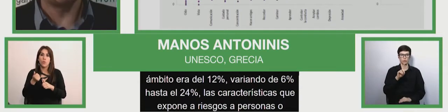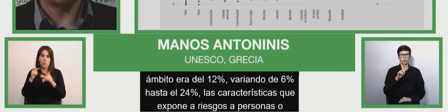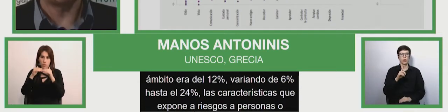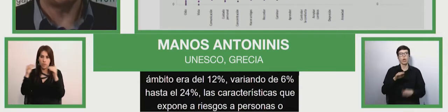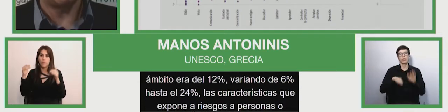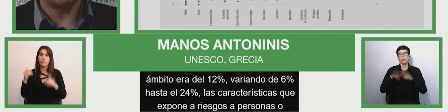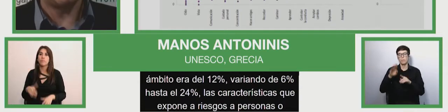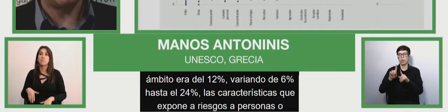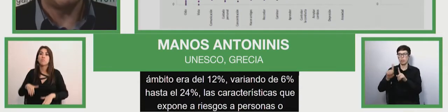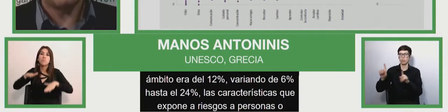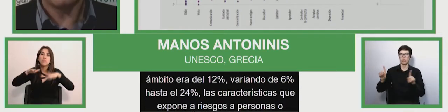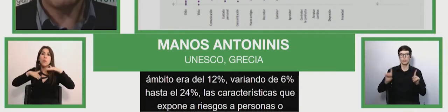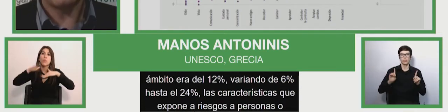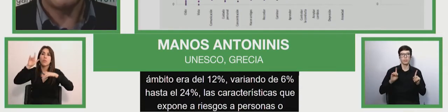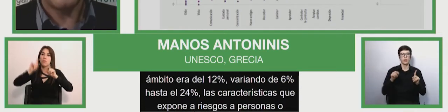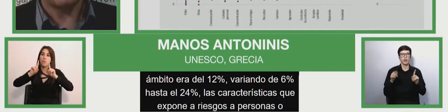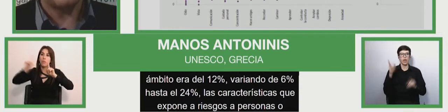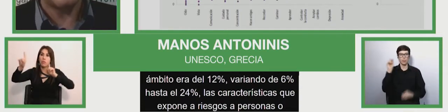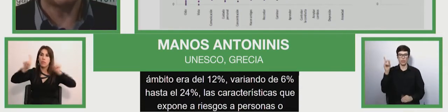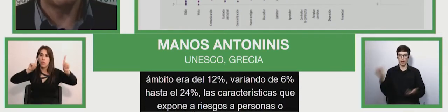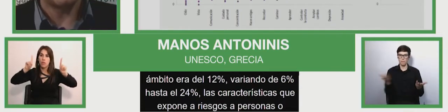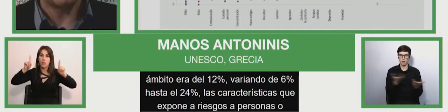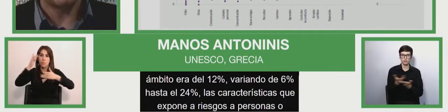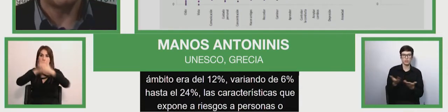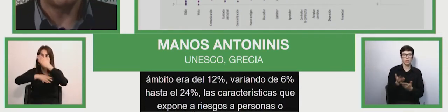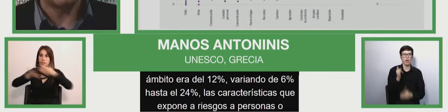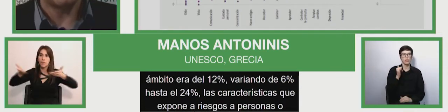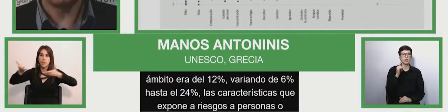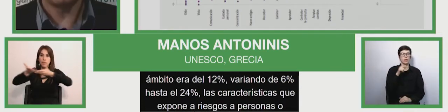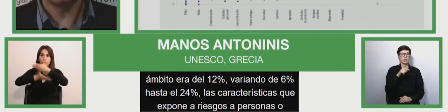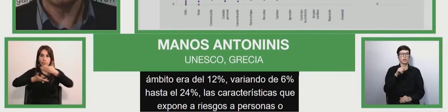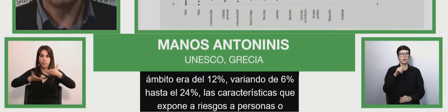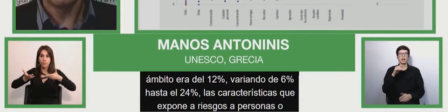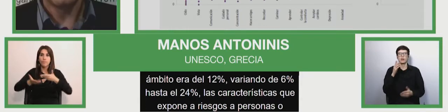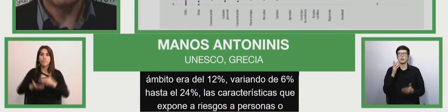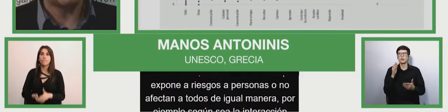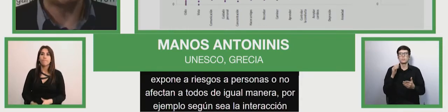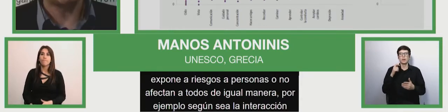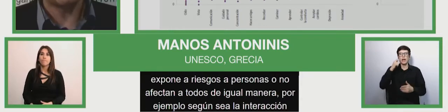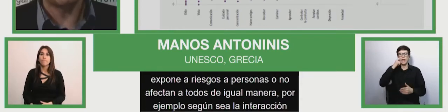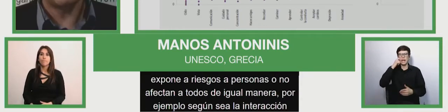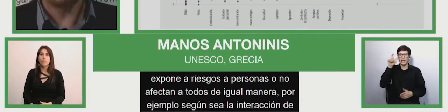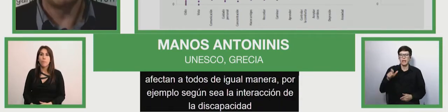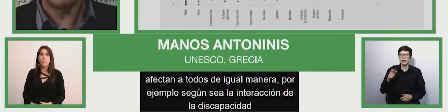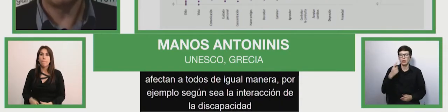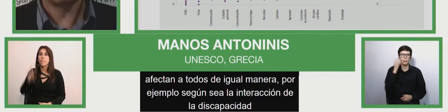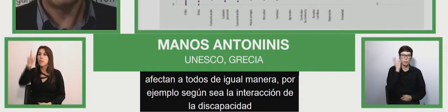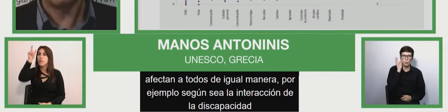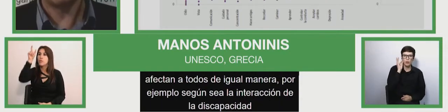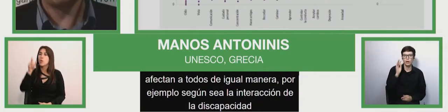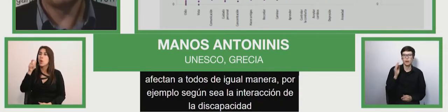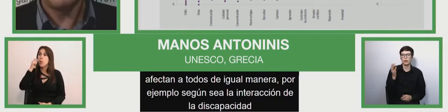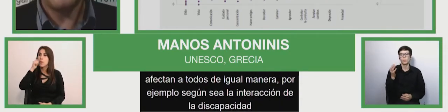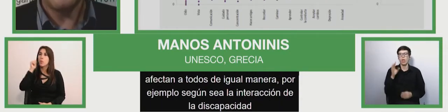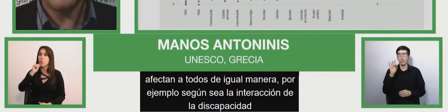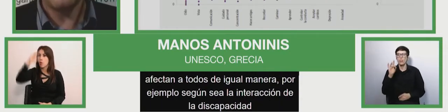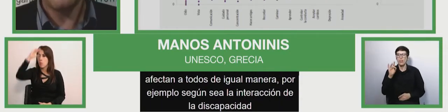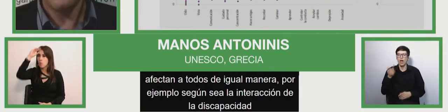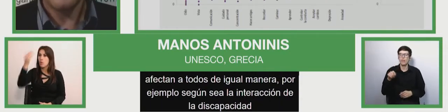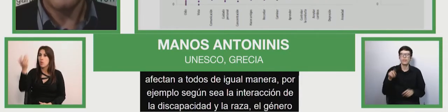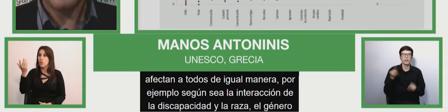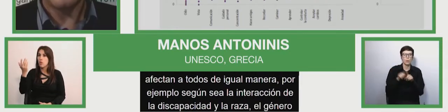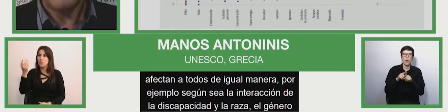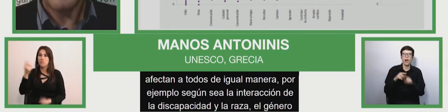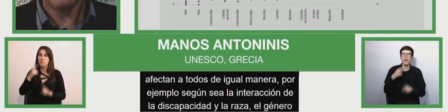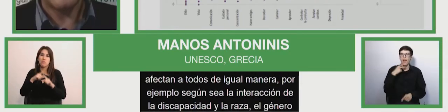discapacity, disability and the class and gender, disability, the sum is more than the sum. The